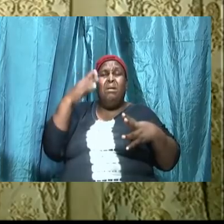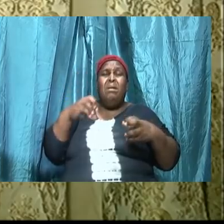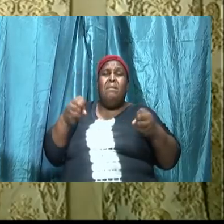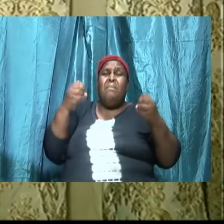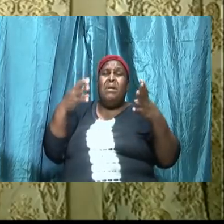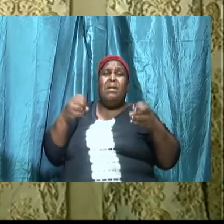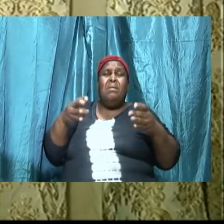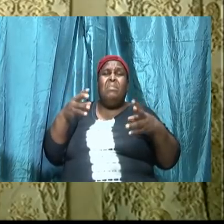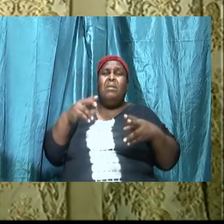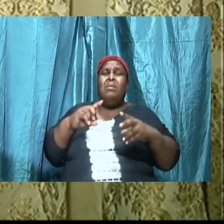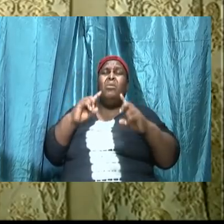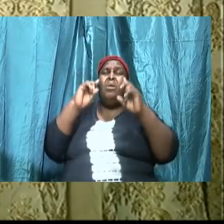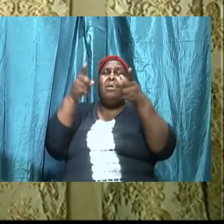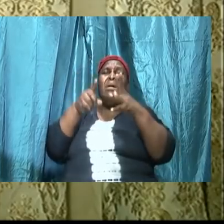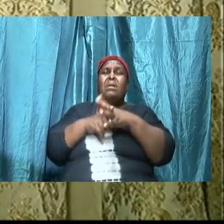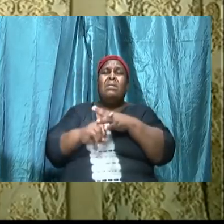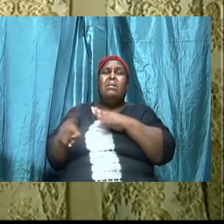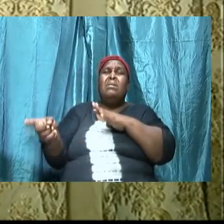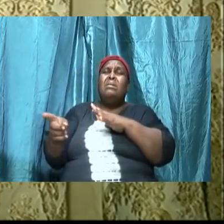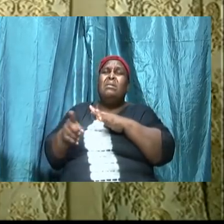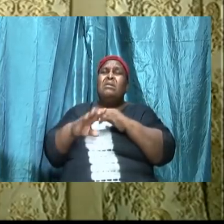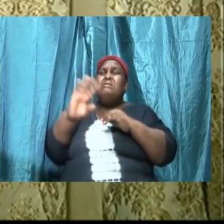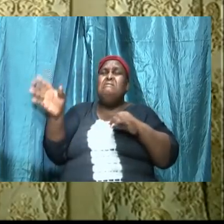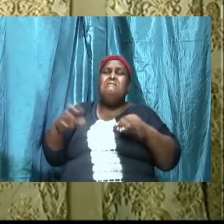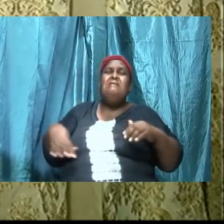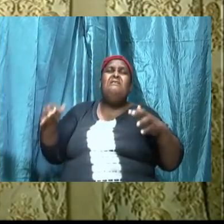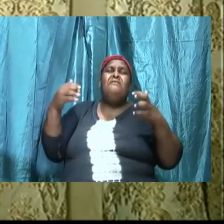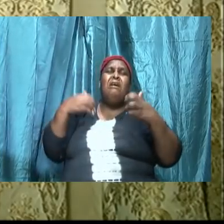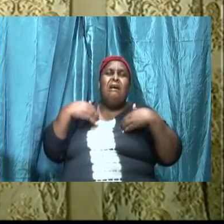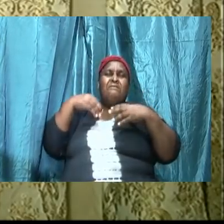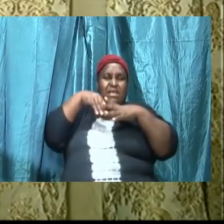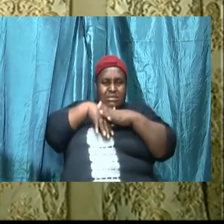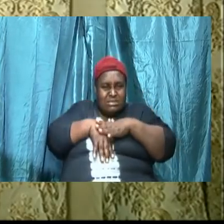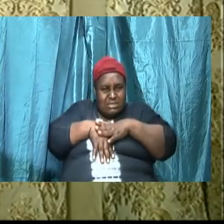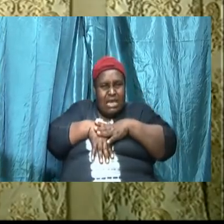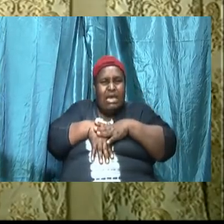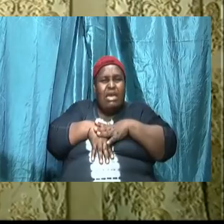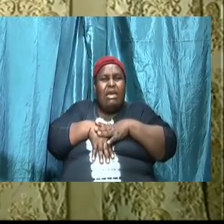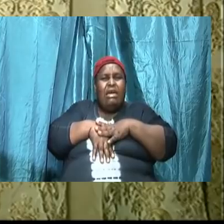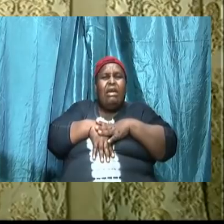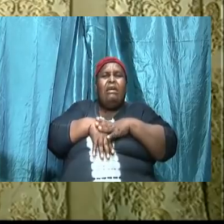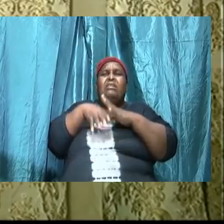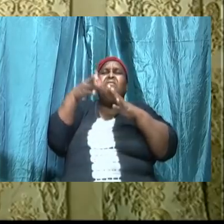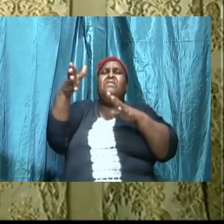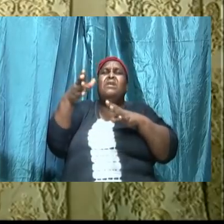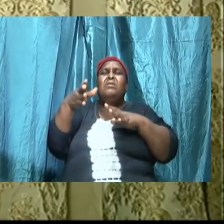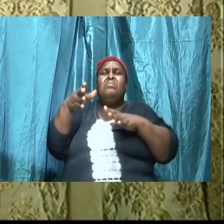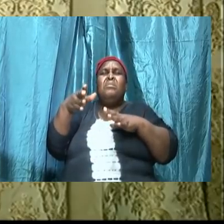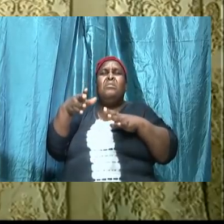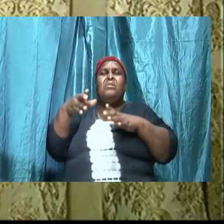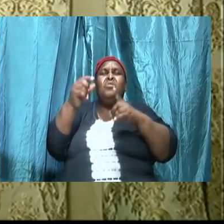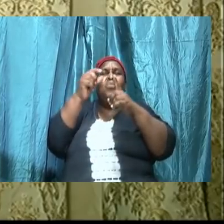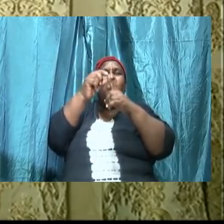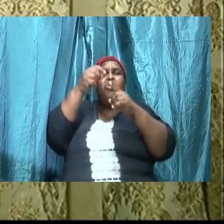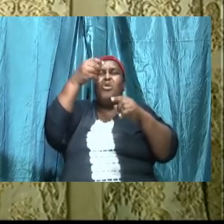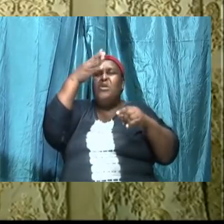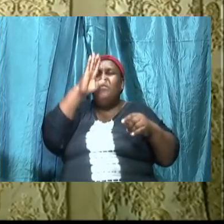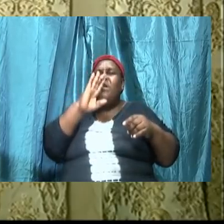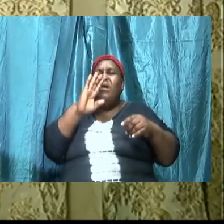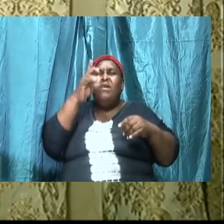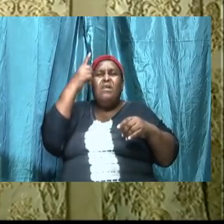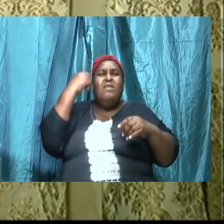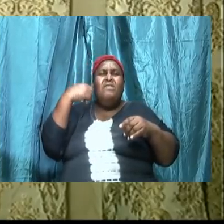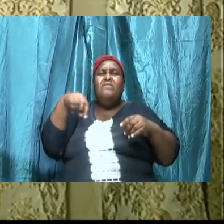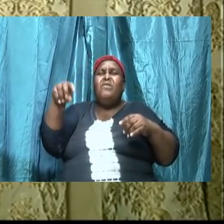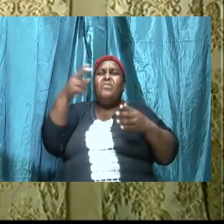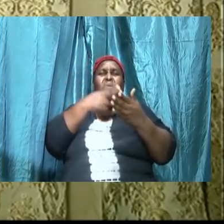have inside of them the word for the Holy Ghost to use to pull to counter